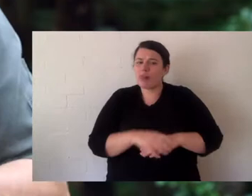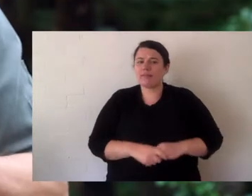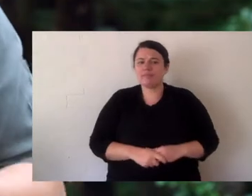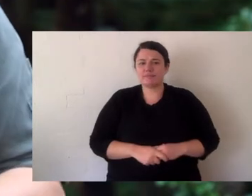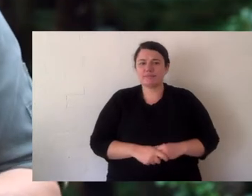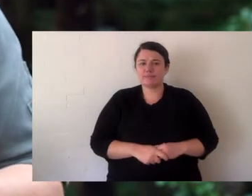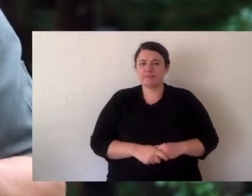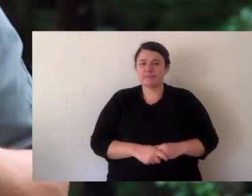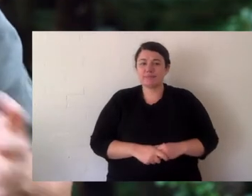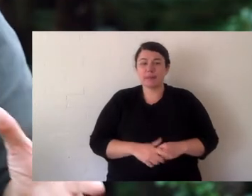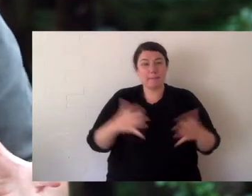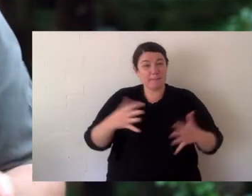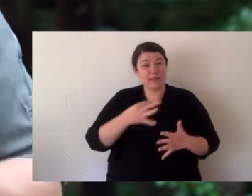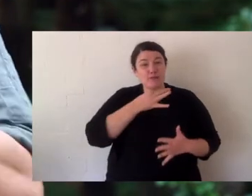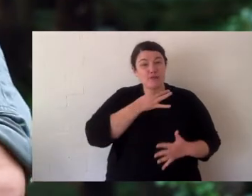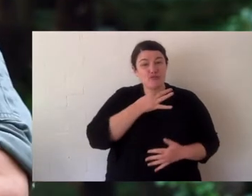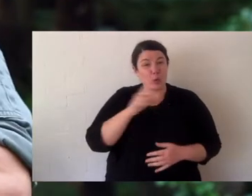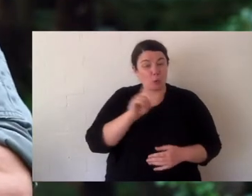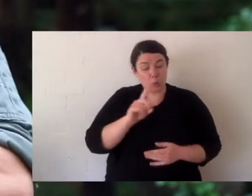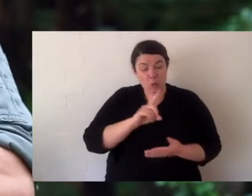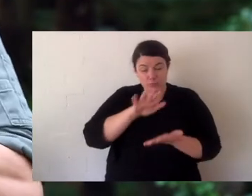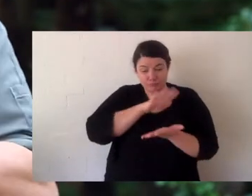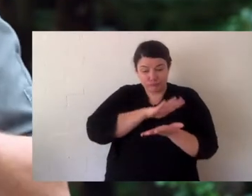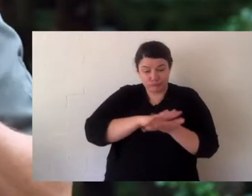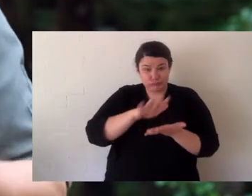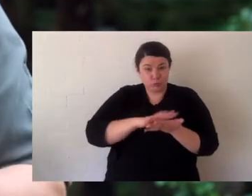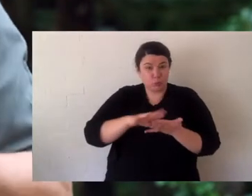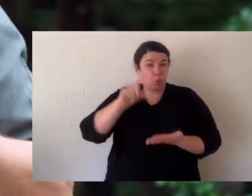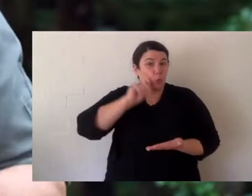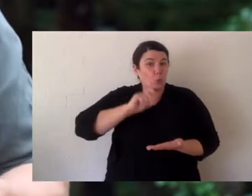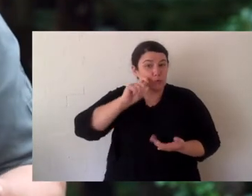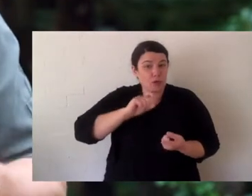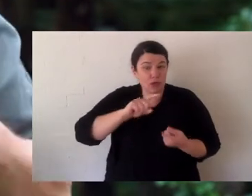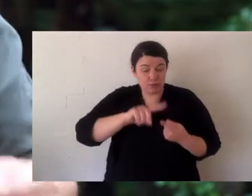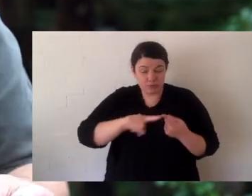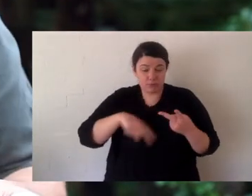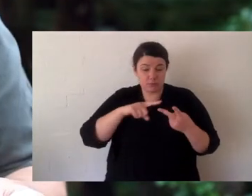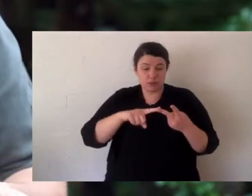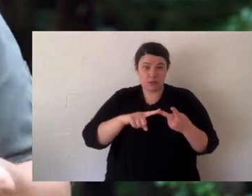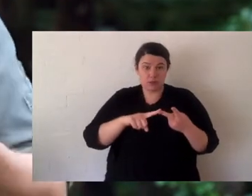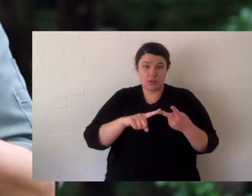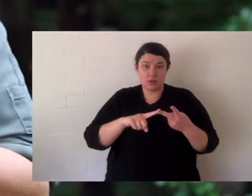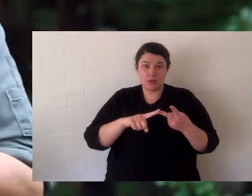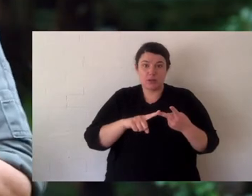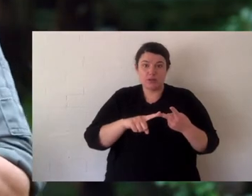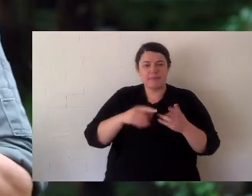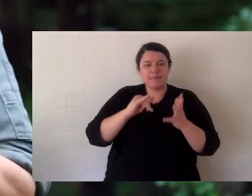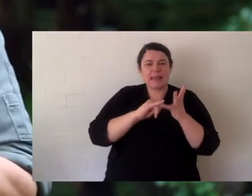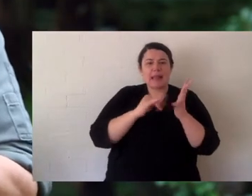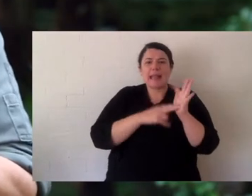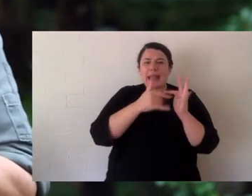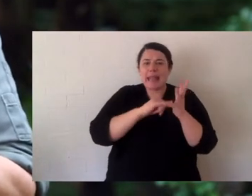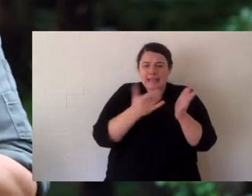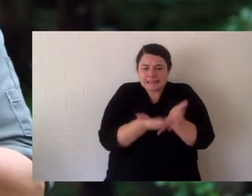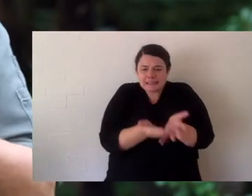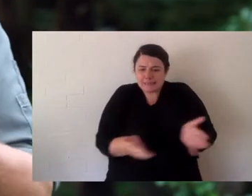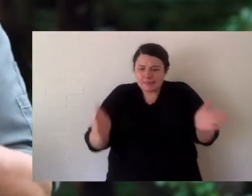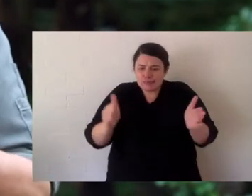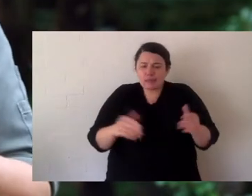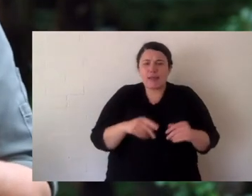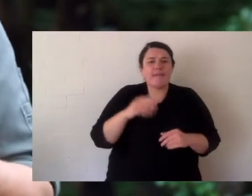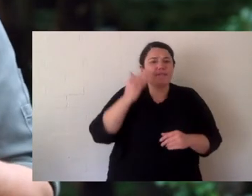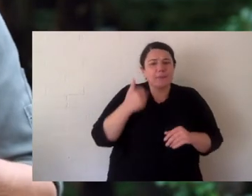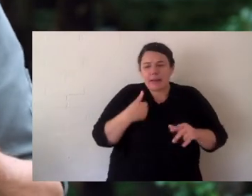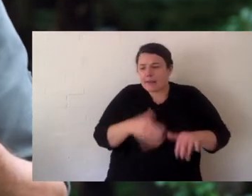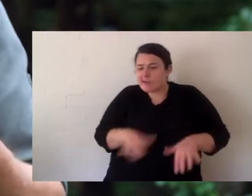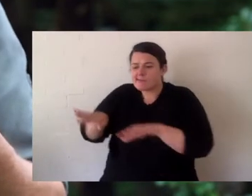Now they were classified as endangered a few years ago and their major threats are pollution to the waterways, the